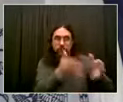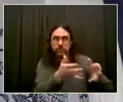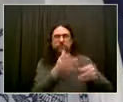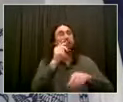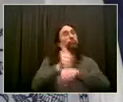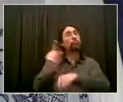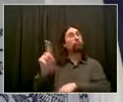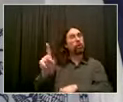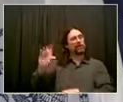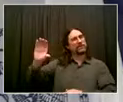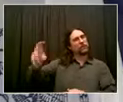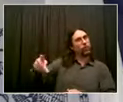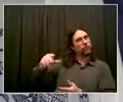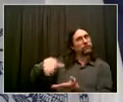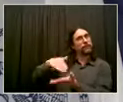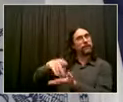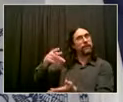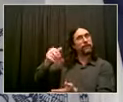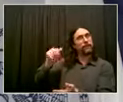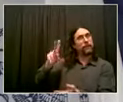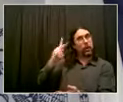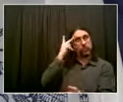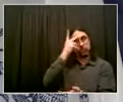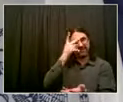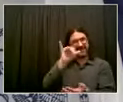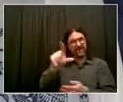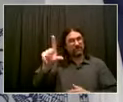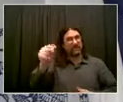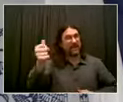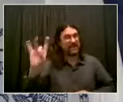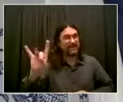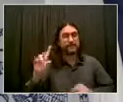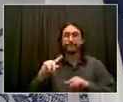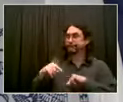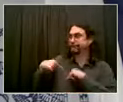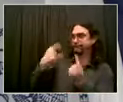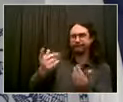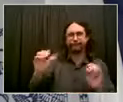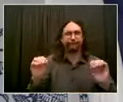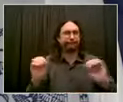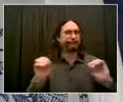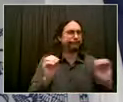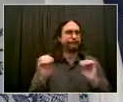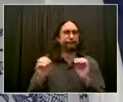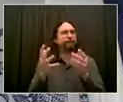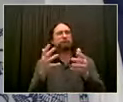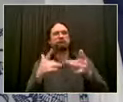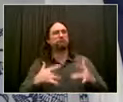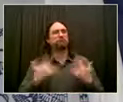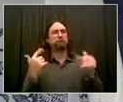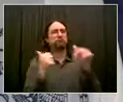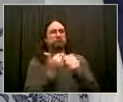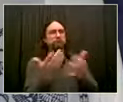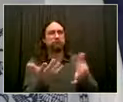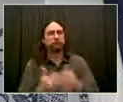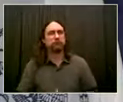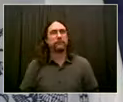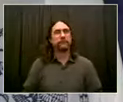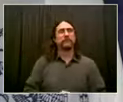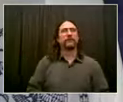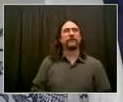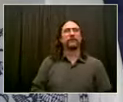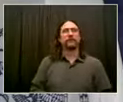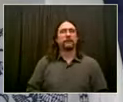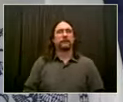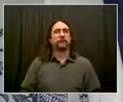all those pieces stand. We do, in everything we do, I think the Monuments Commission did really important work, really hard work. And